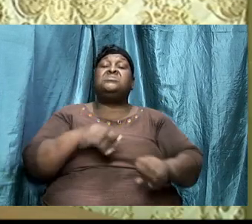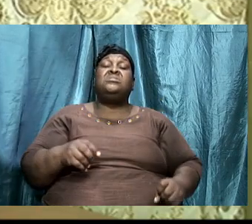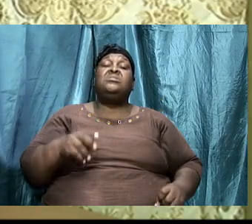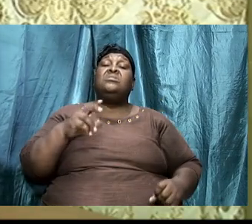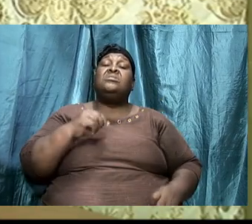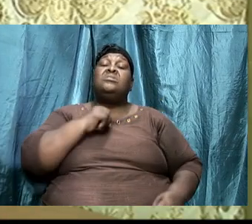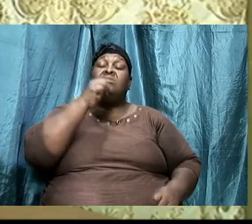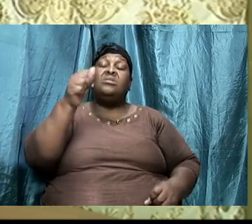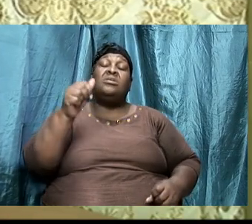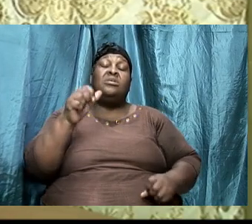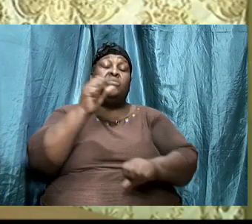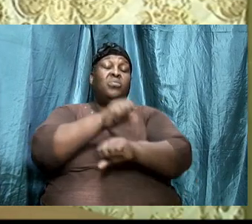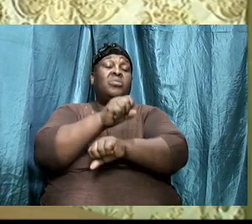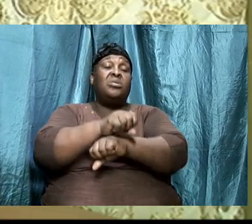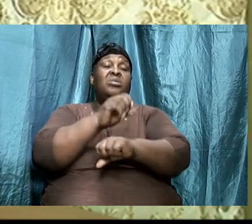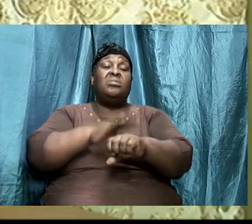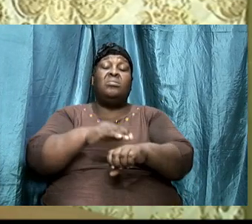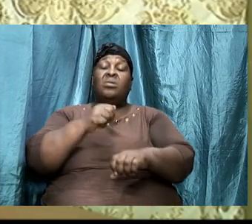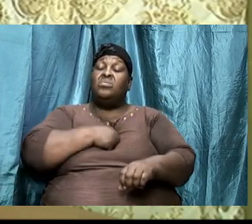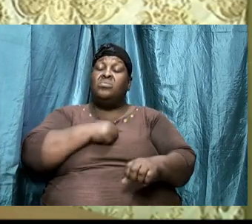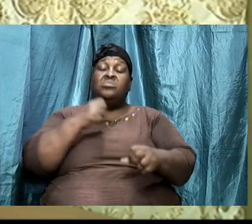of the Lord Jesus Christ